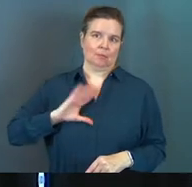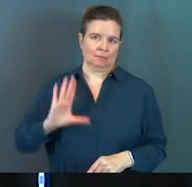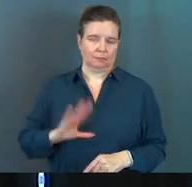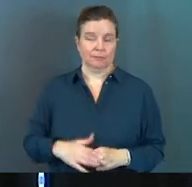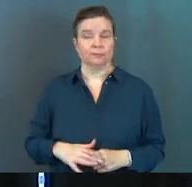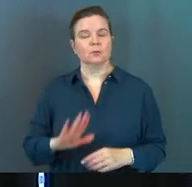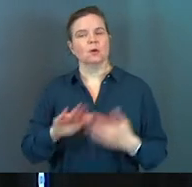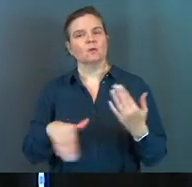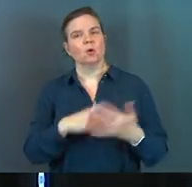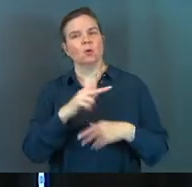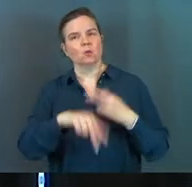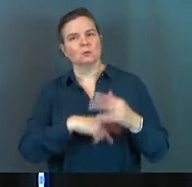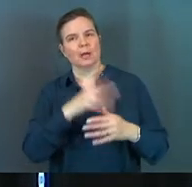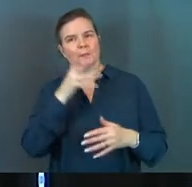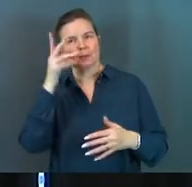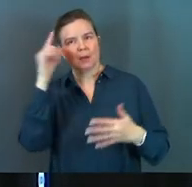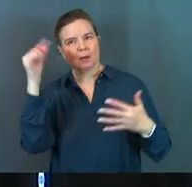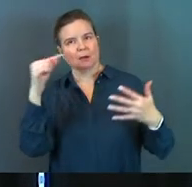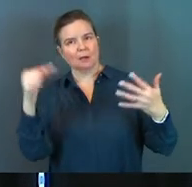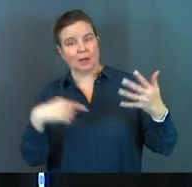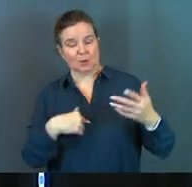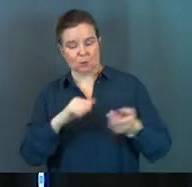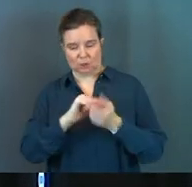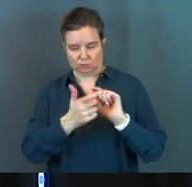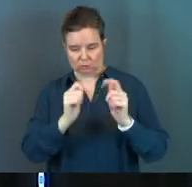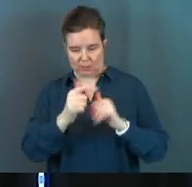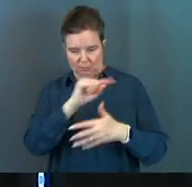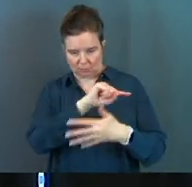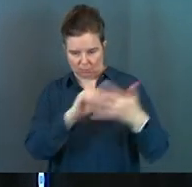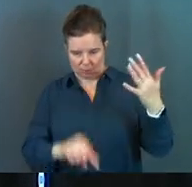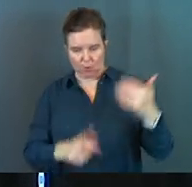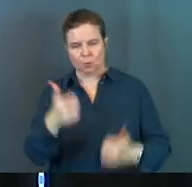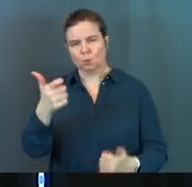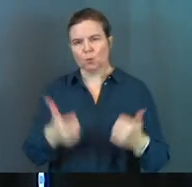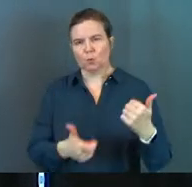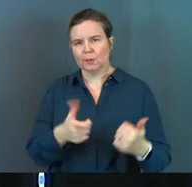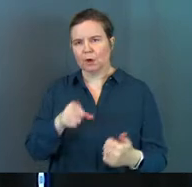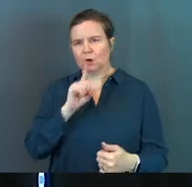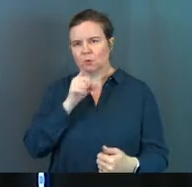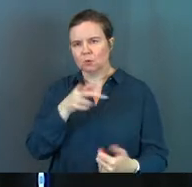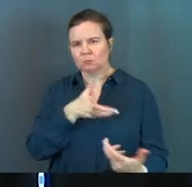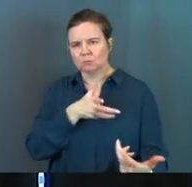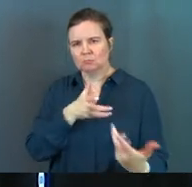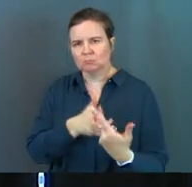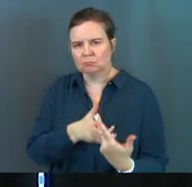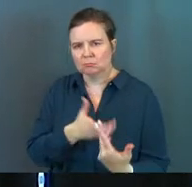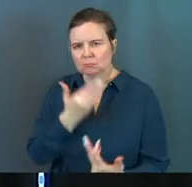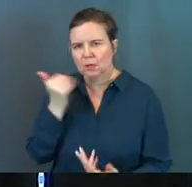question. Of all those types of parents, and we translated them all, which of those are you?